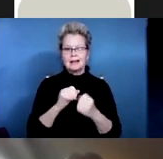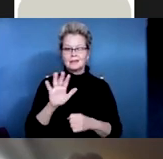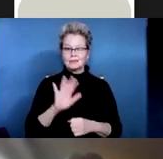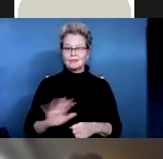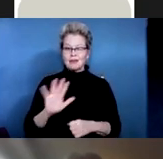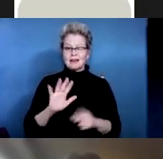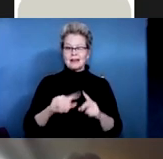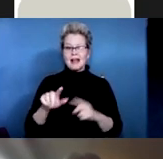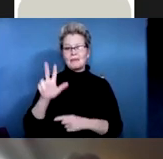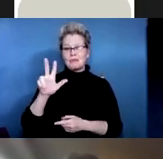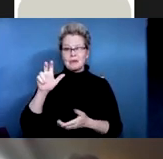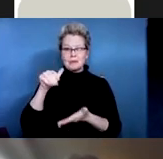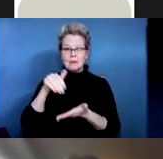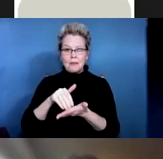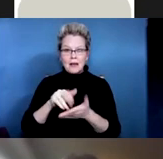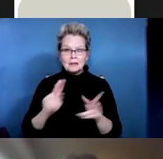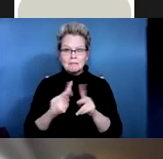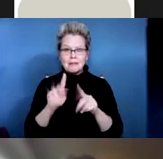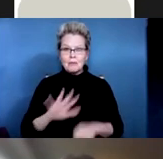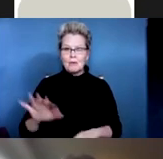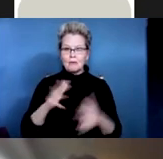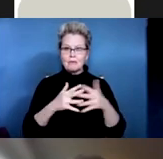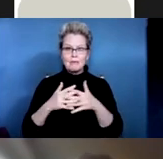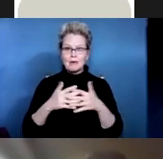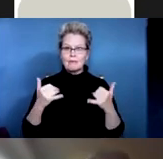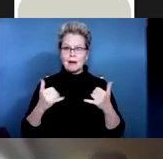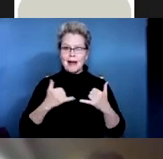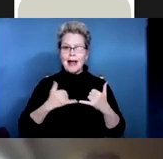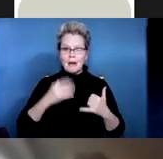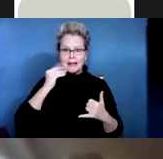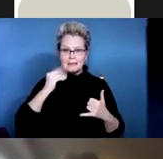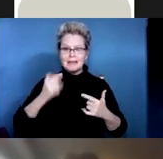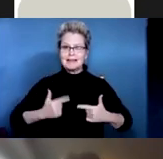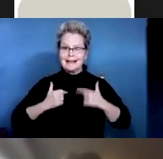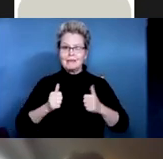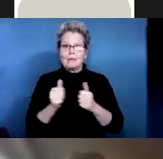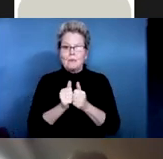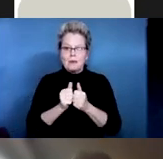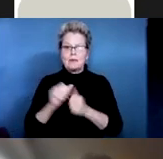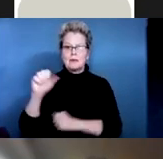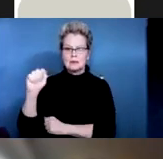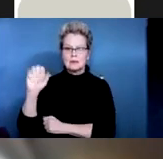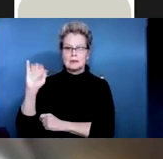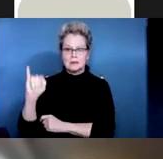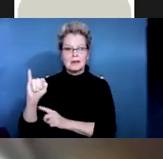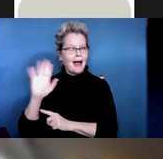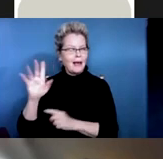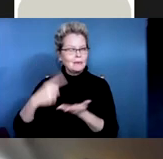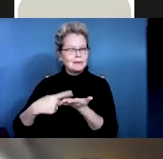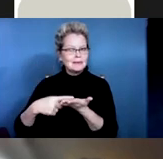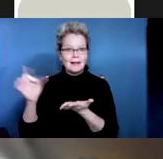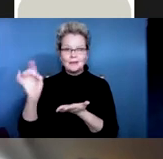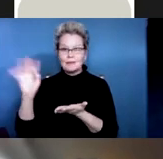traumatic spinal cord injury. I'm going to go into kind of a distinction between traumatic and non traumatic shortly. But